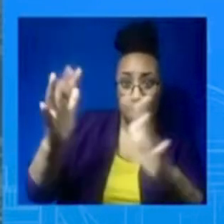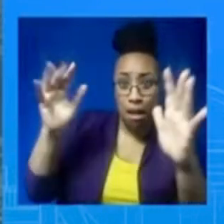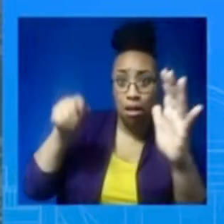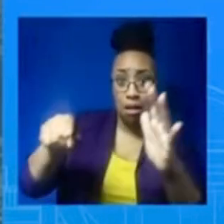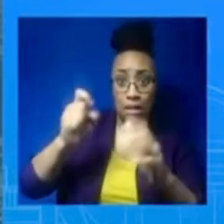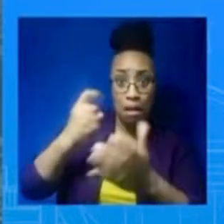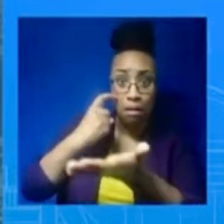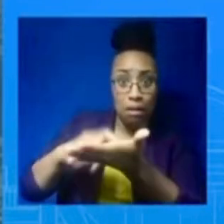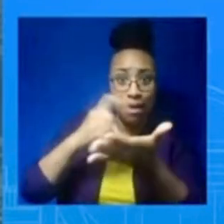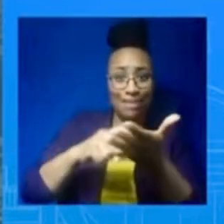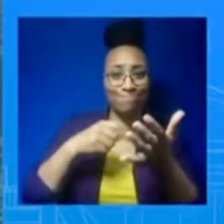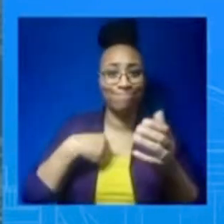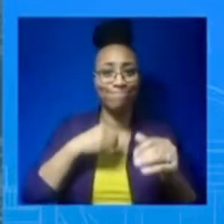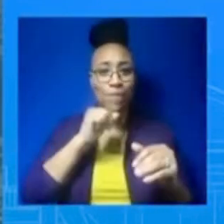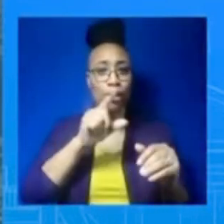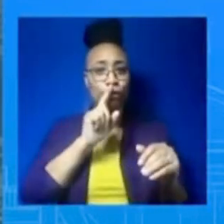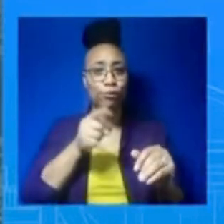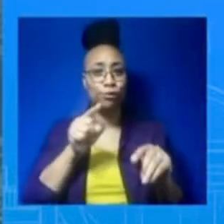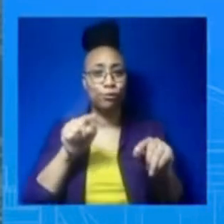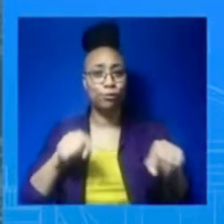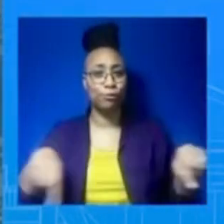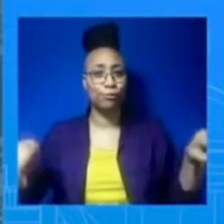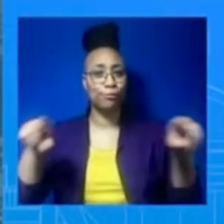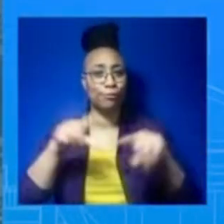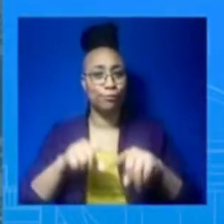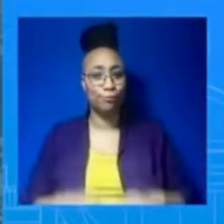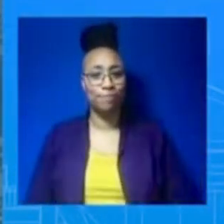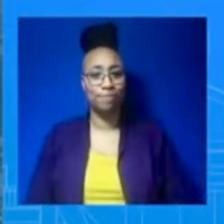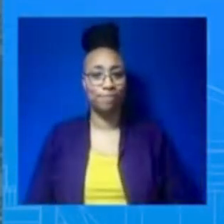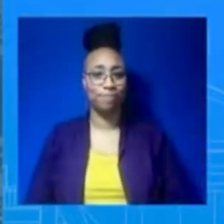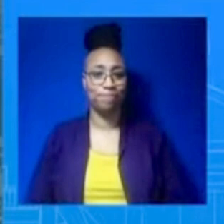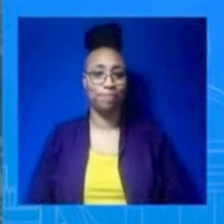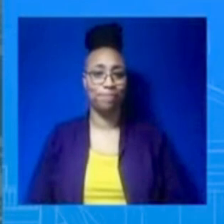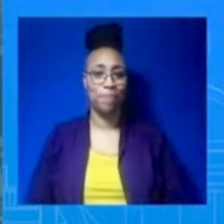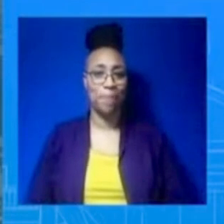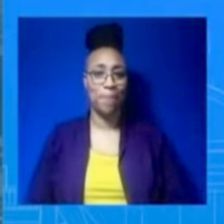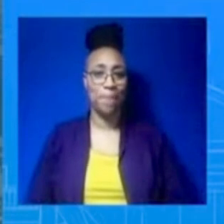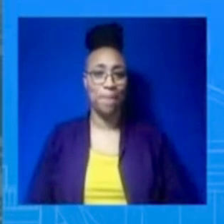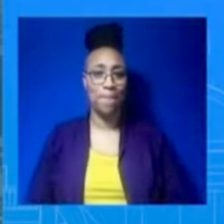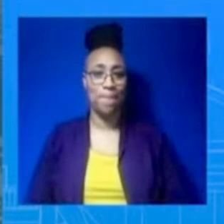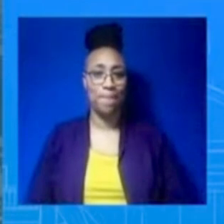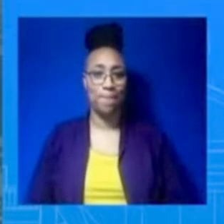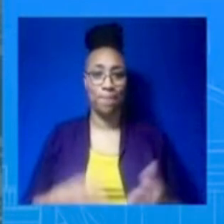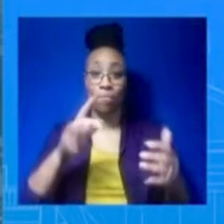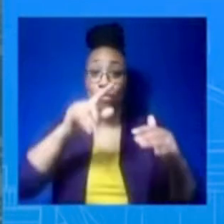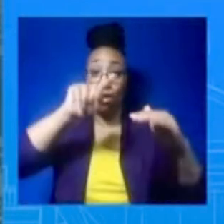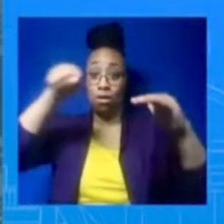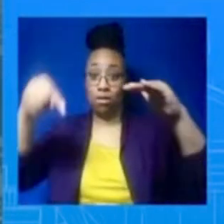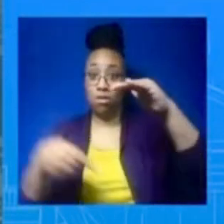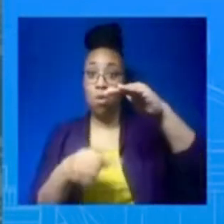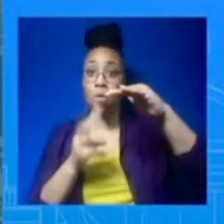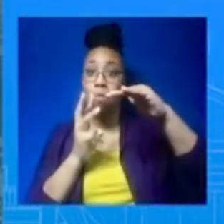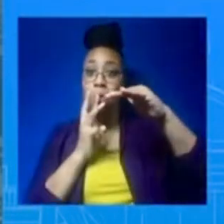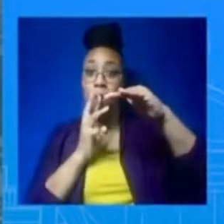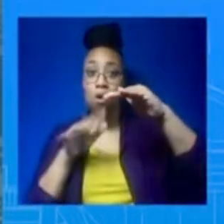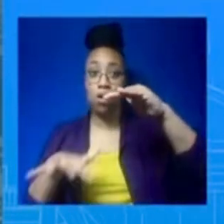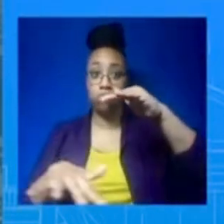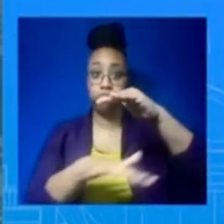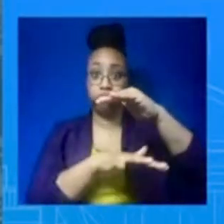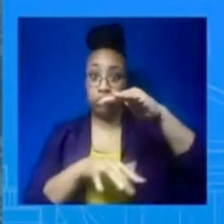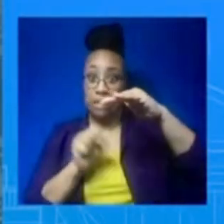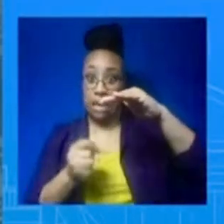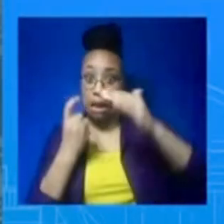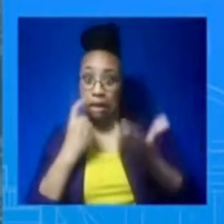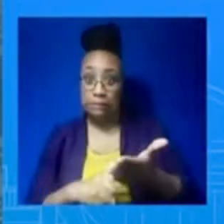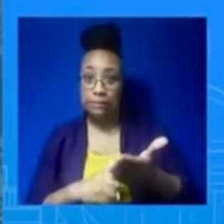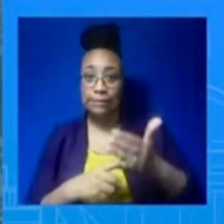for it anymore. I don't believe that the United States has made a call on that yet. So pretty tough conditions. Going to be very difficult to find them, let